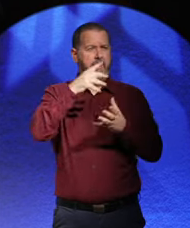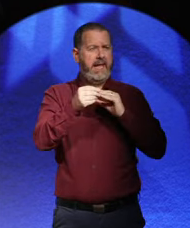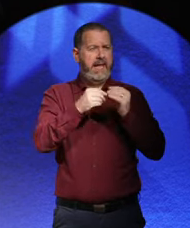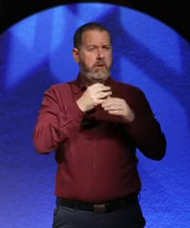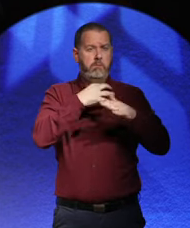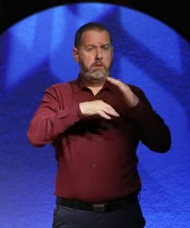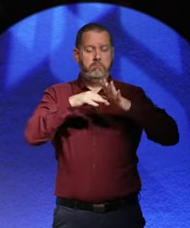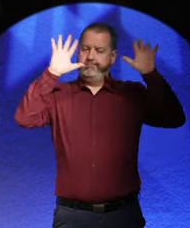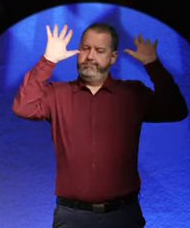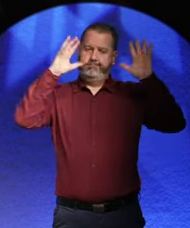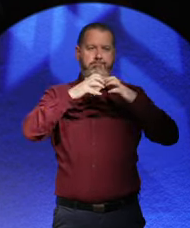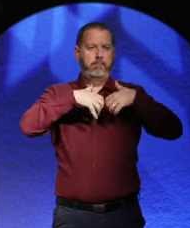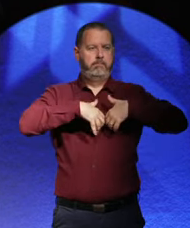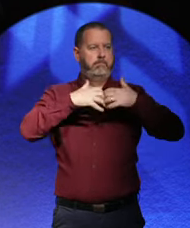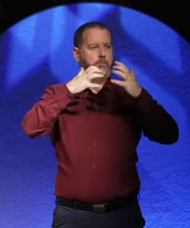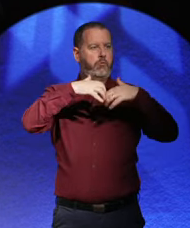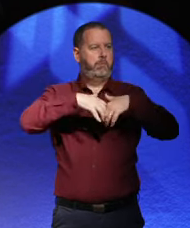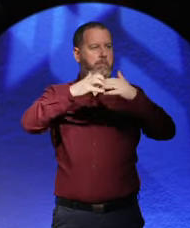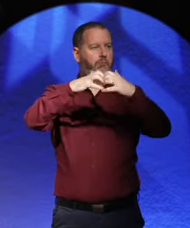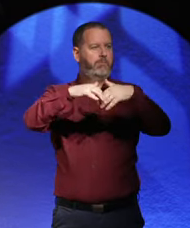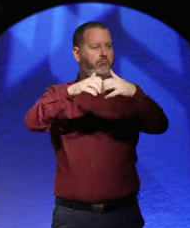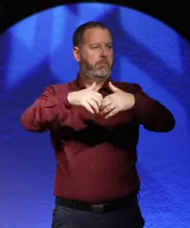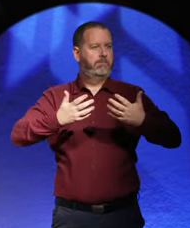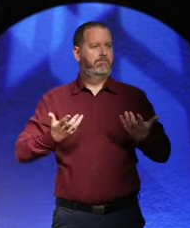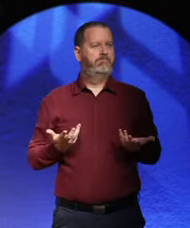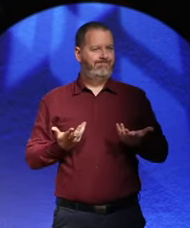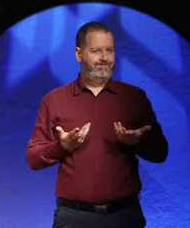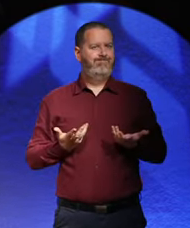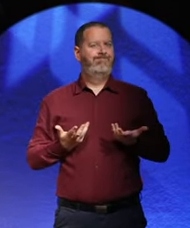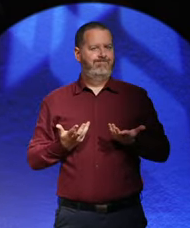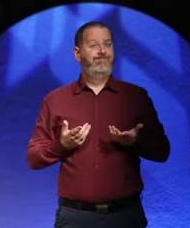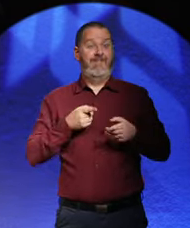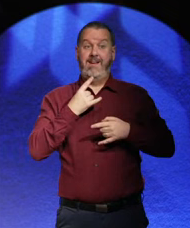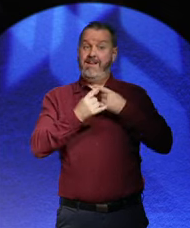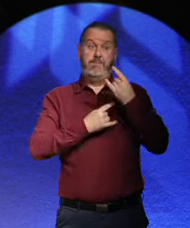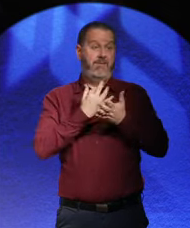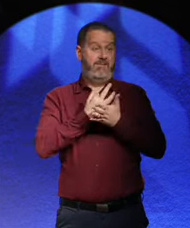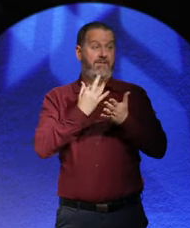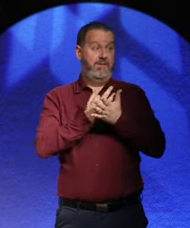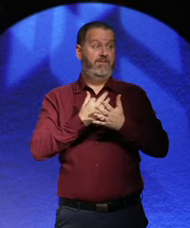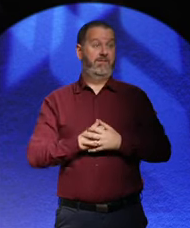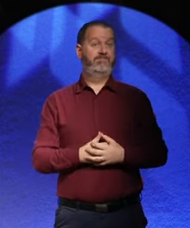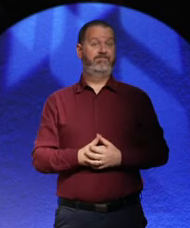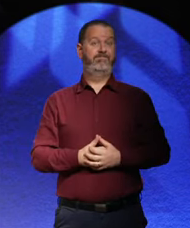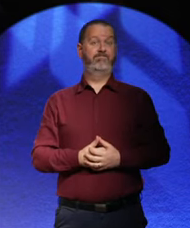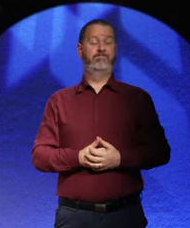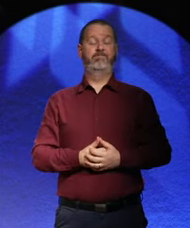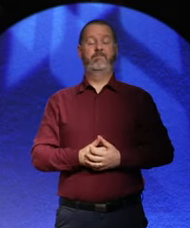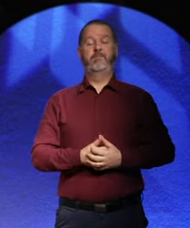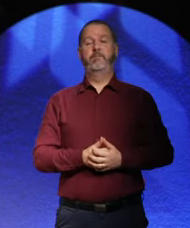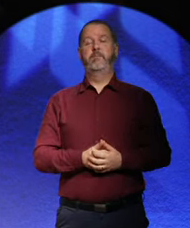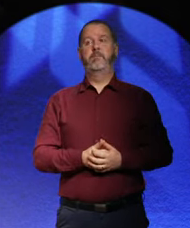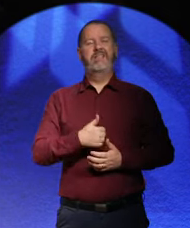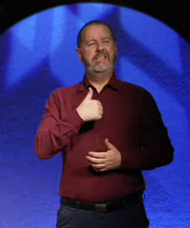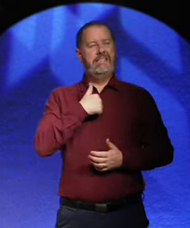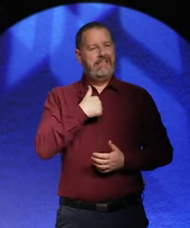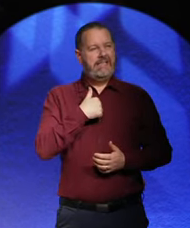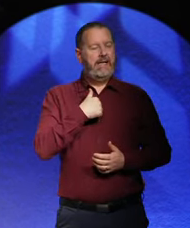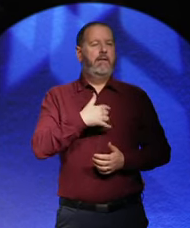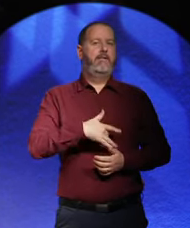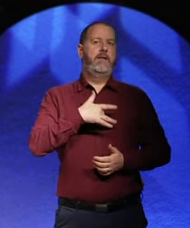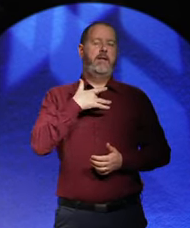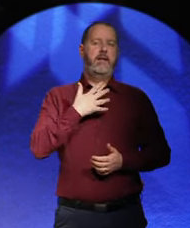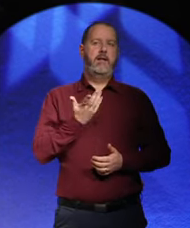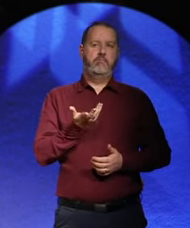issue. And that was something that happened as well. So I would say that